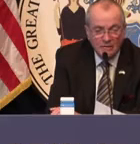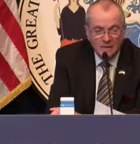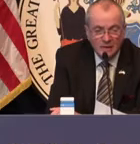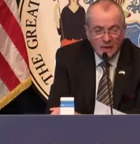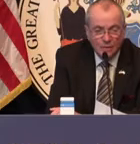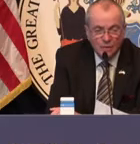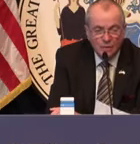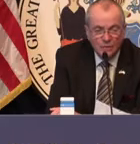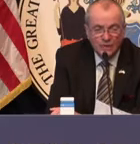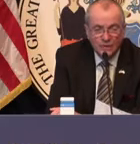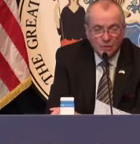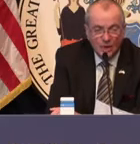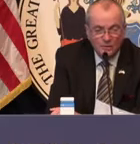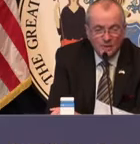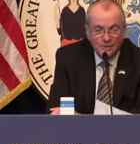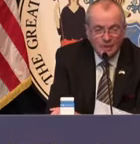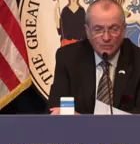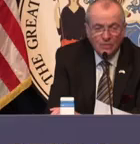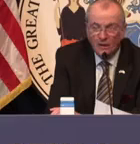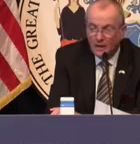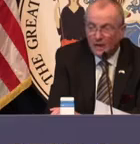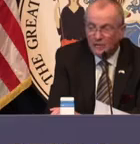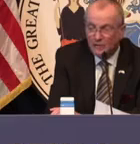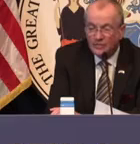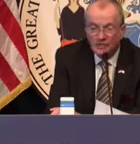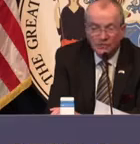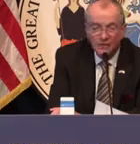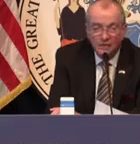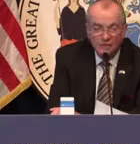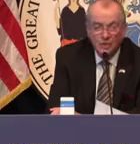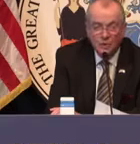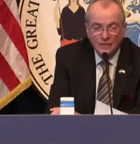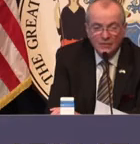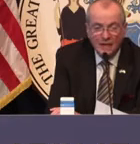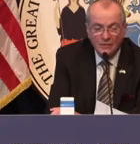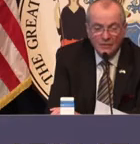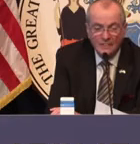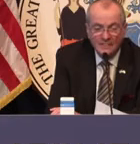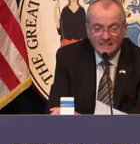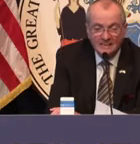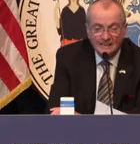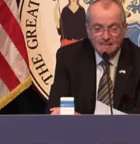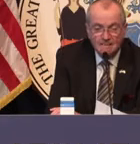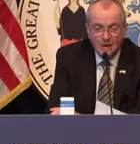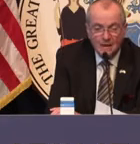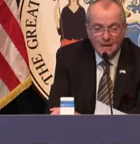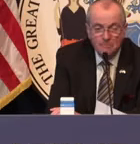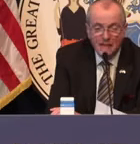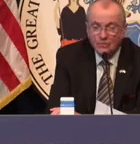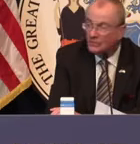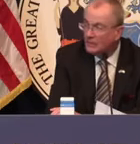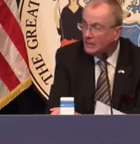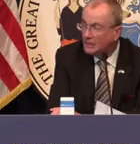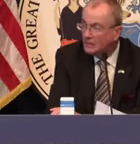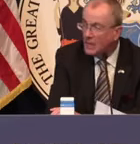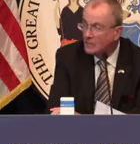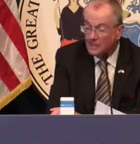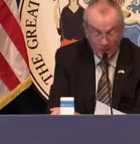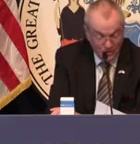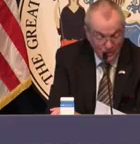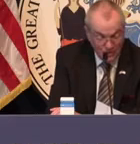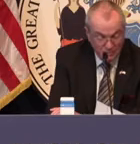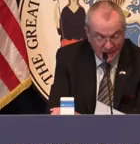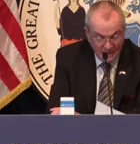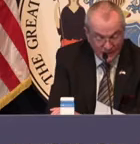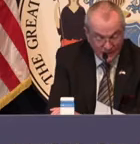Judy and team, and I will continue to watch because that's 106 new in the south on a base of